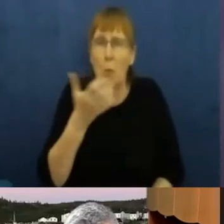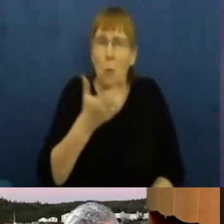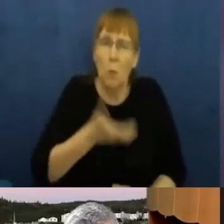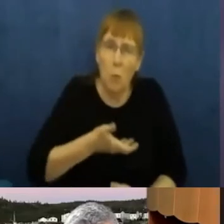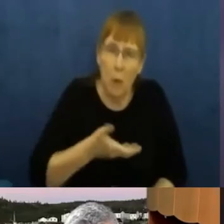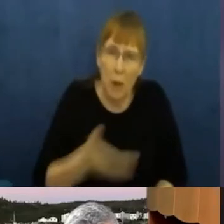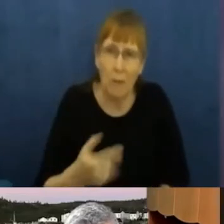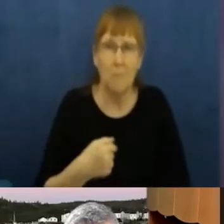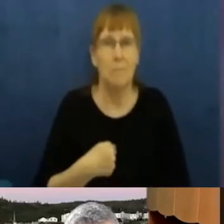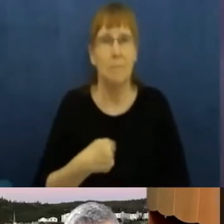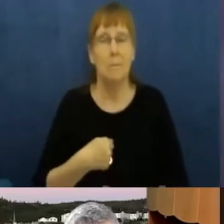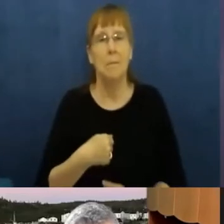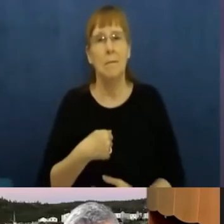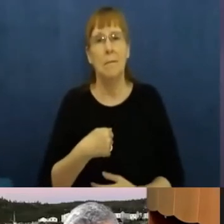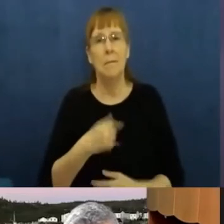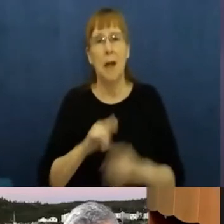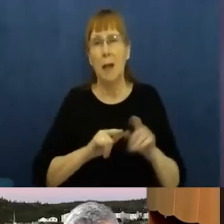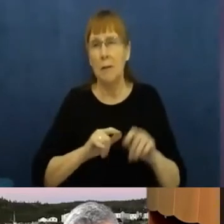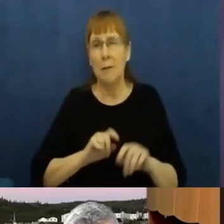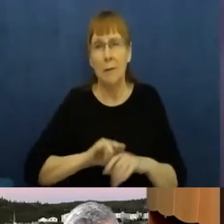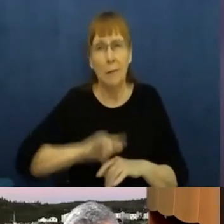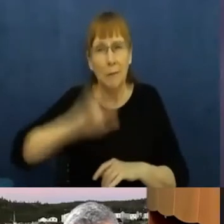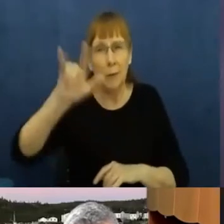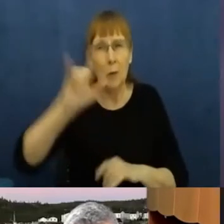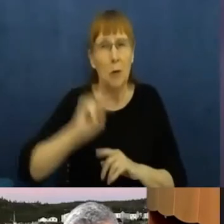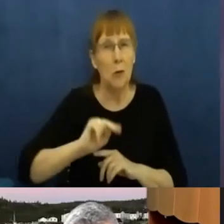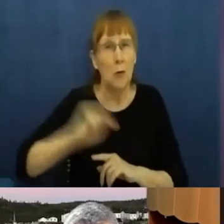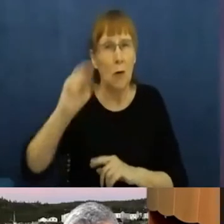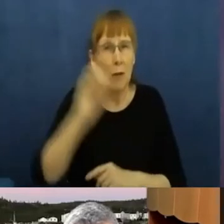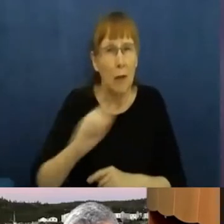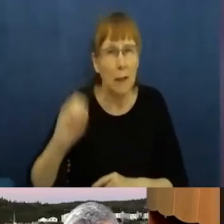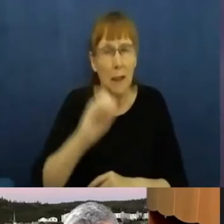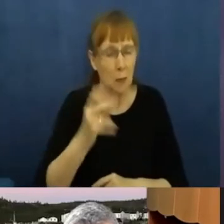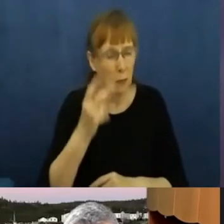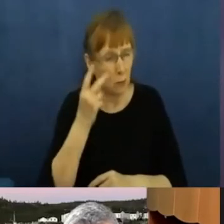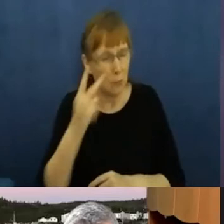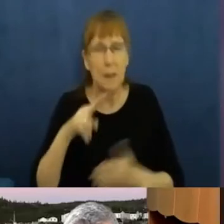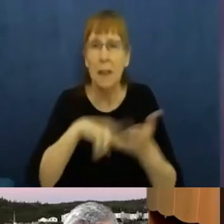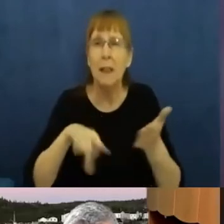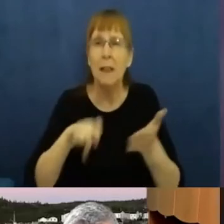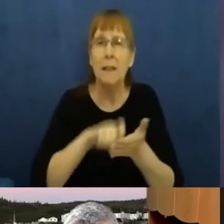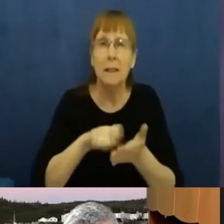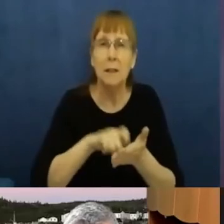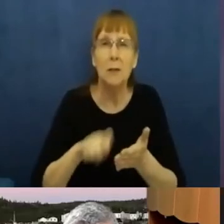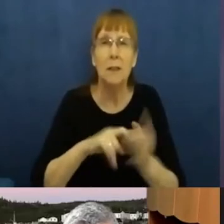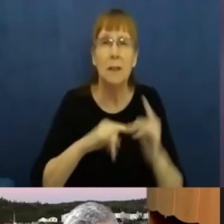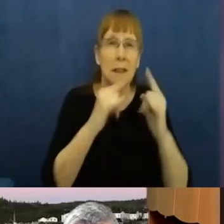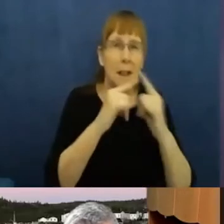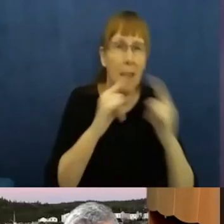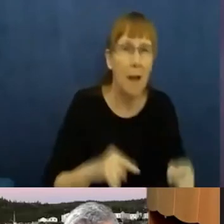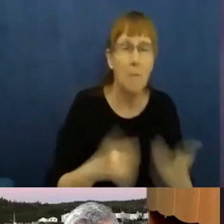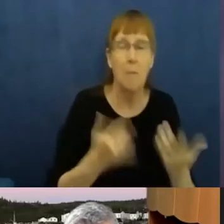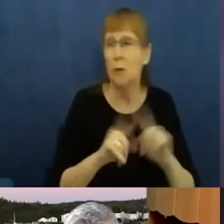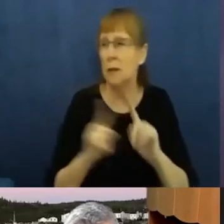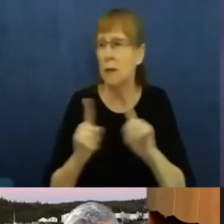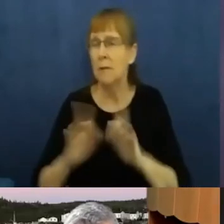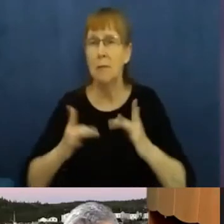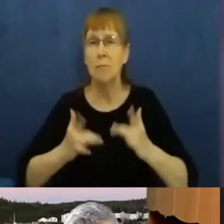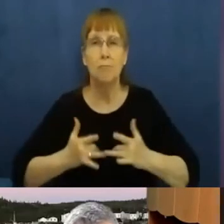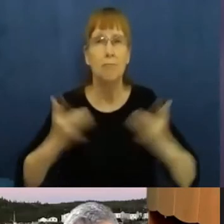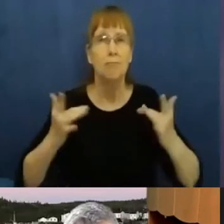fly-in nations in the North. The opportunity to attend cultural arts and sports events.